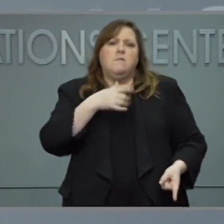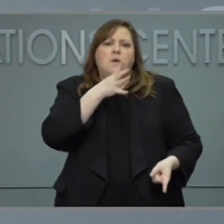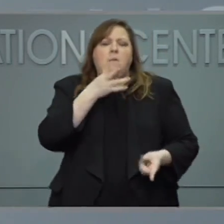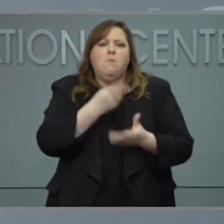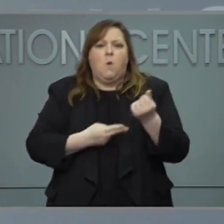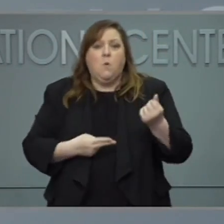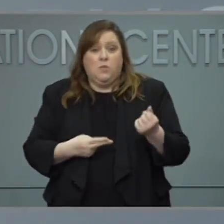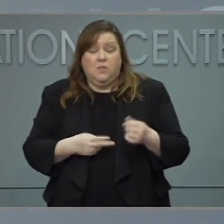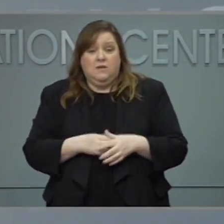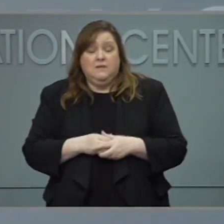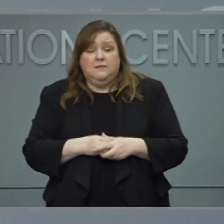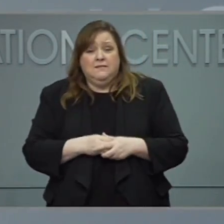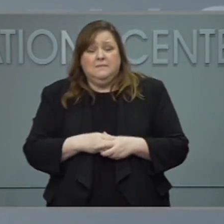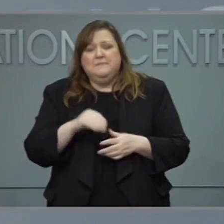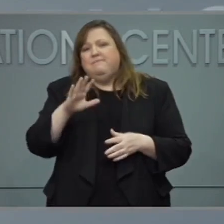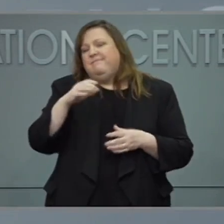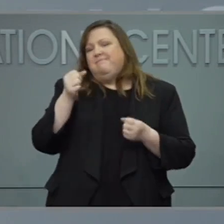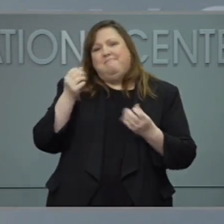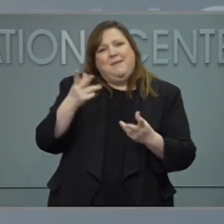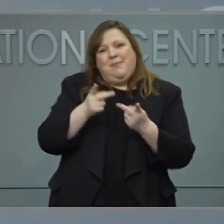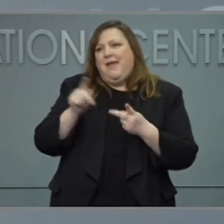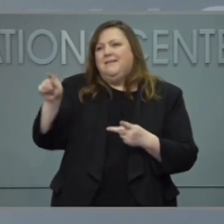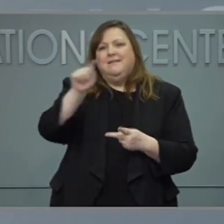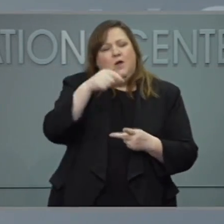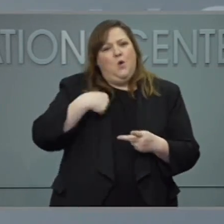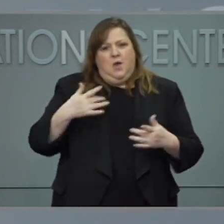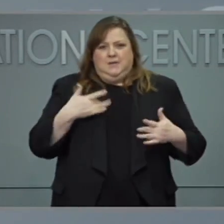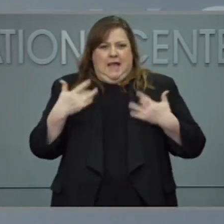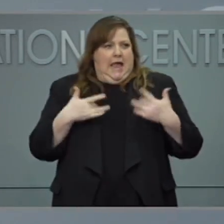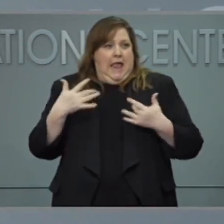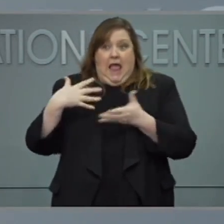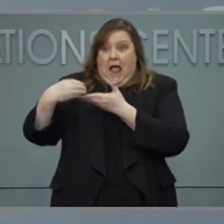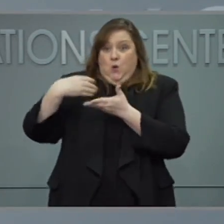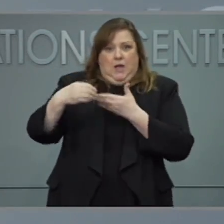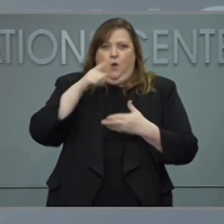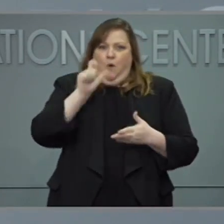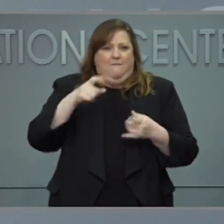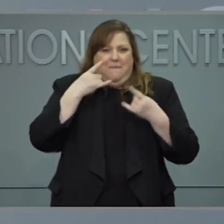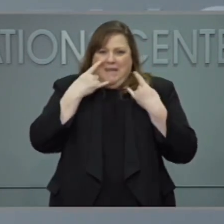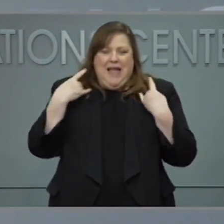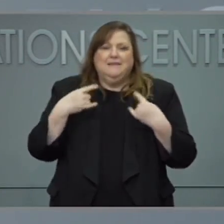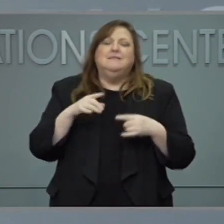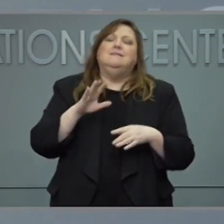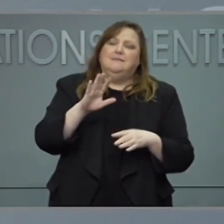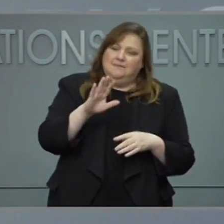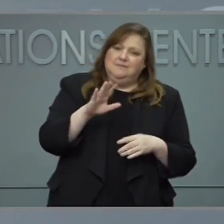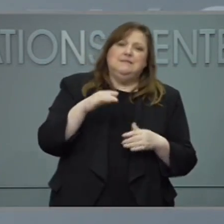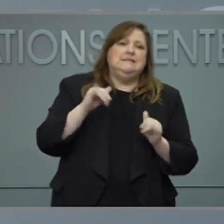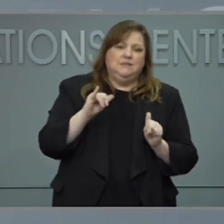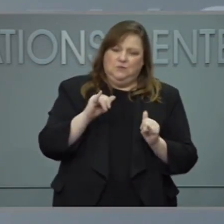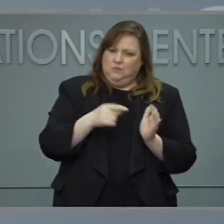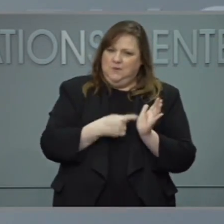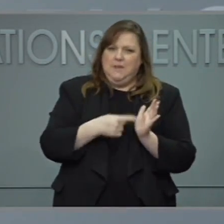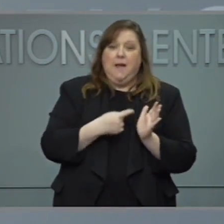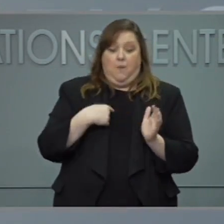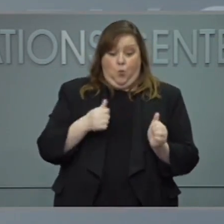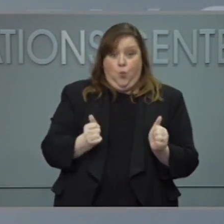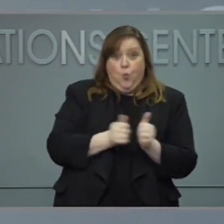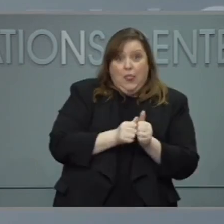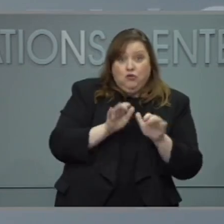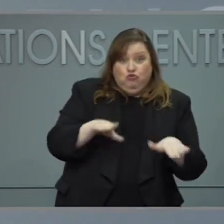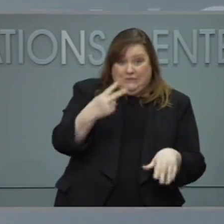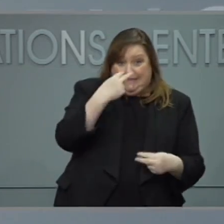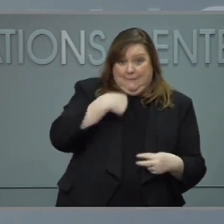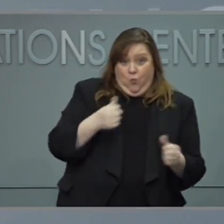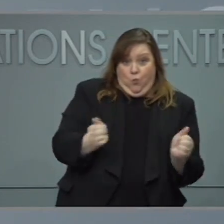wear our masks. I think we were already excited not to wear a mask in outdoor settings. But there will still be some times when particularly when I'm with my kids where I